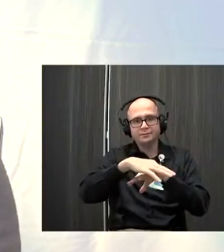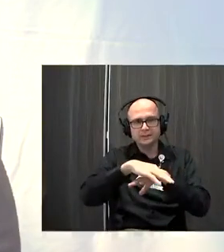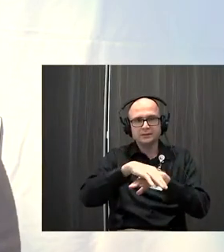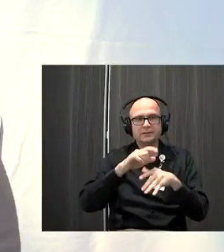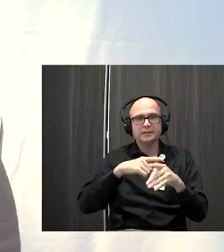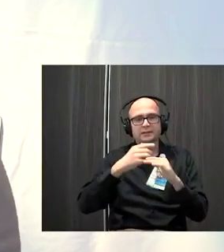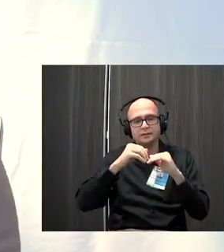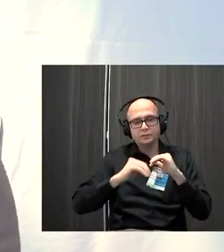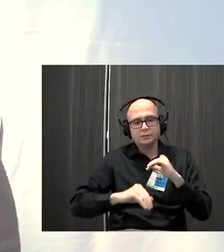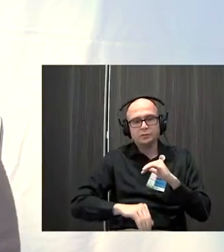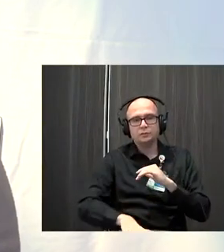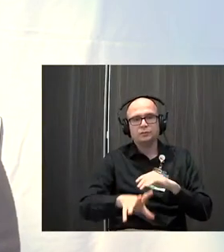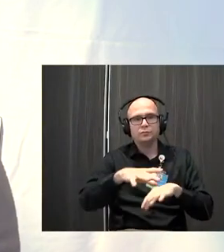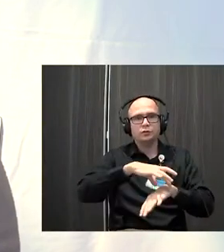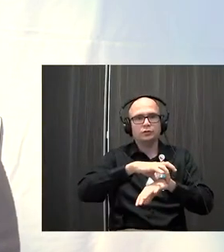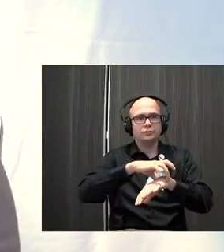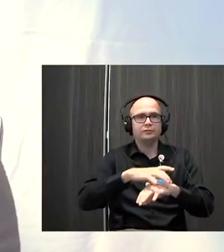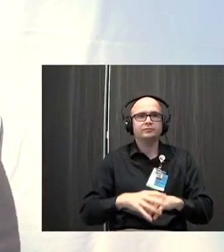you down into the earth.